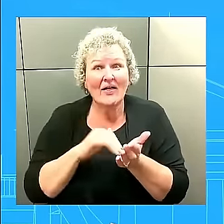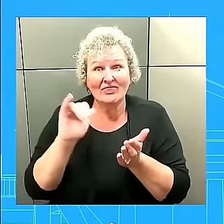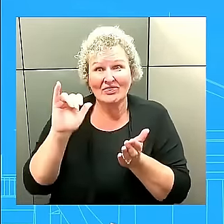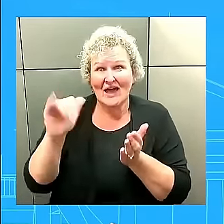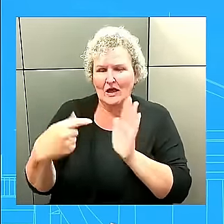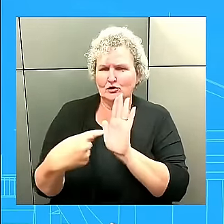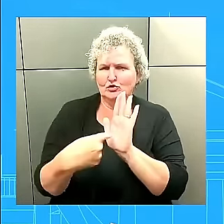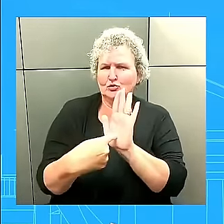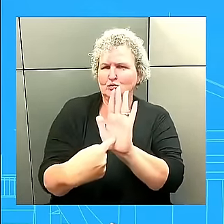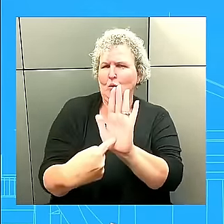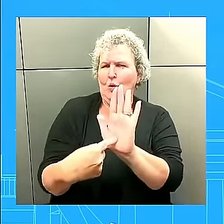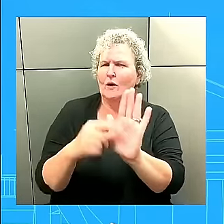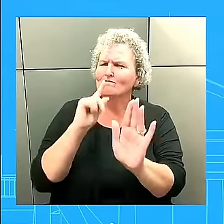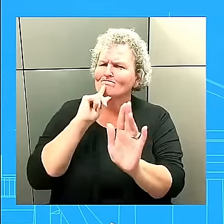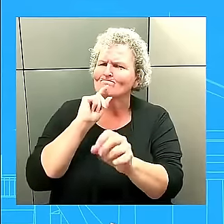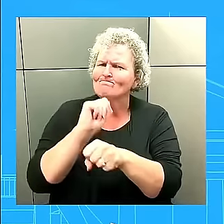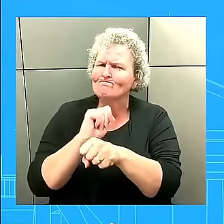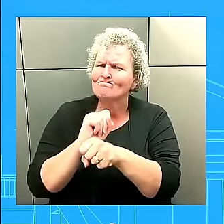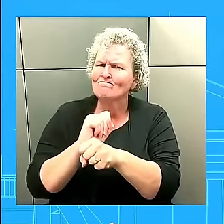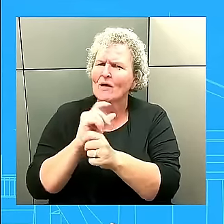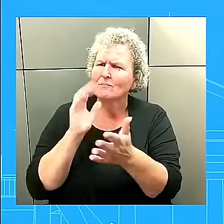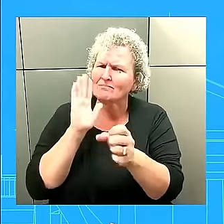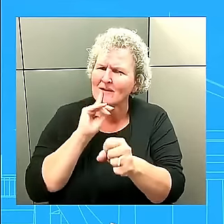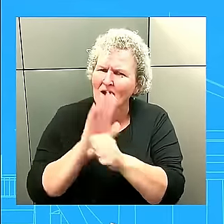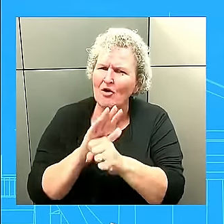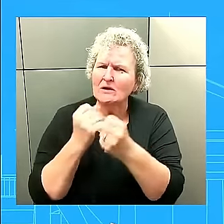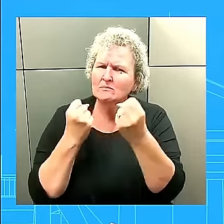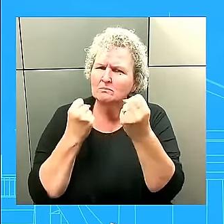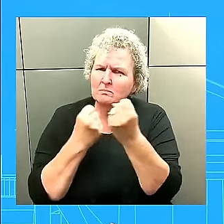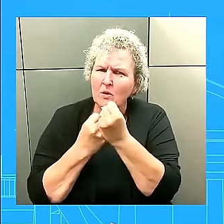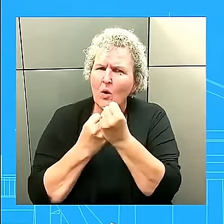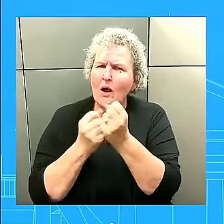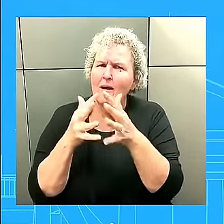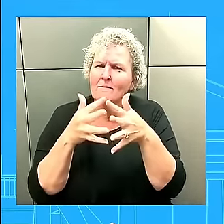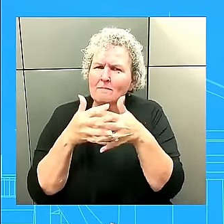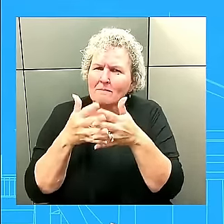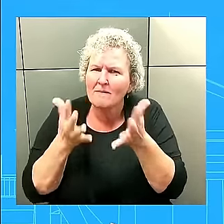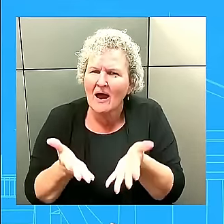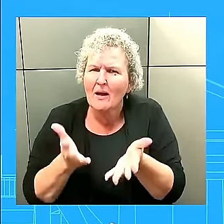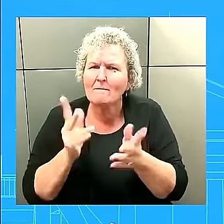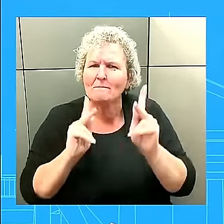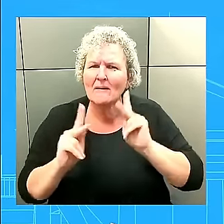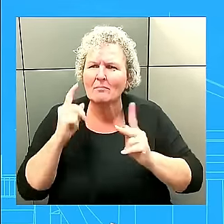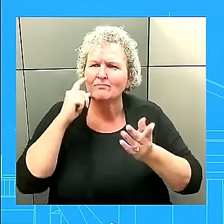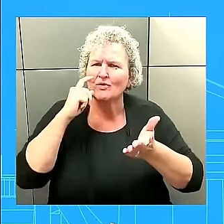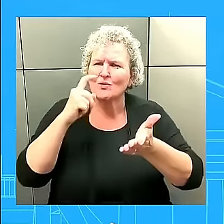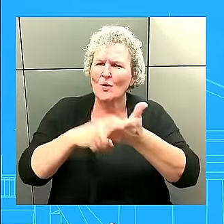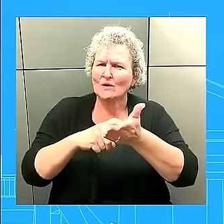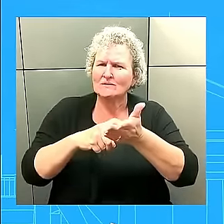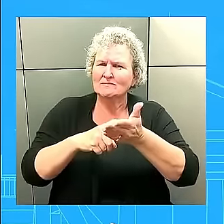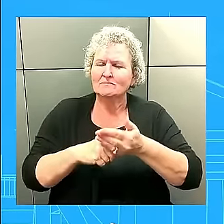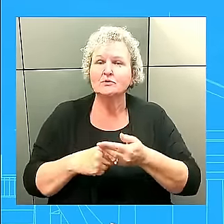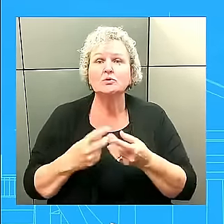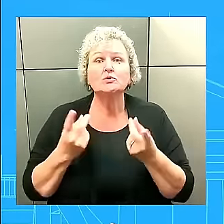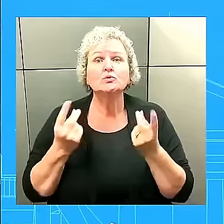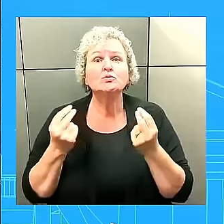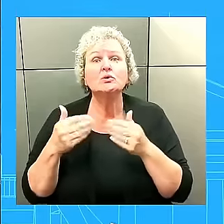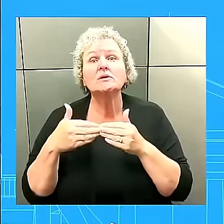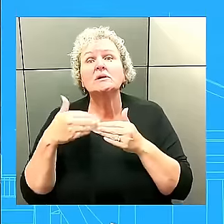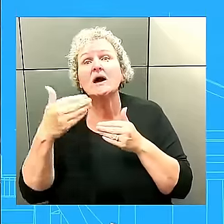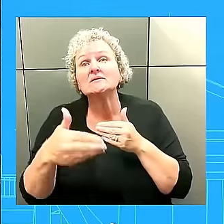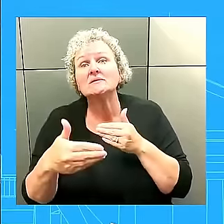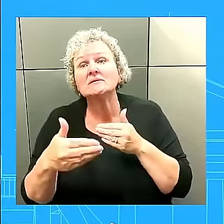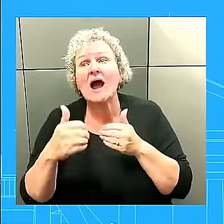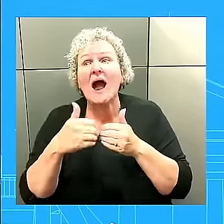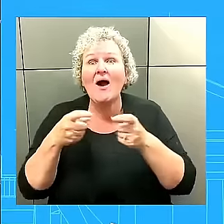and I hope the American people from the Biden Harris administration, what she's going to do next, how she's going to govern. That's not for me to say. Another question